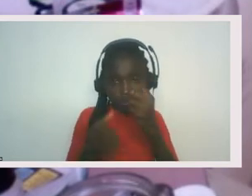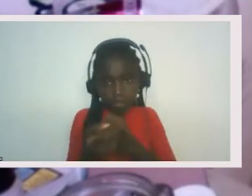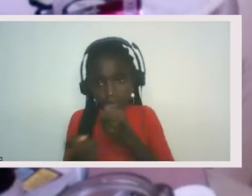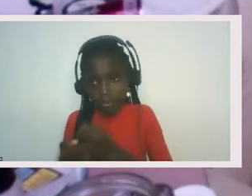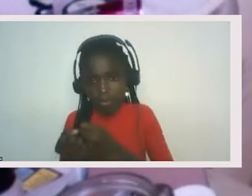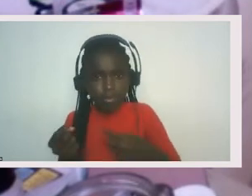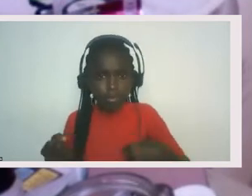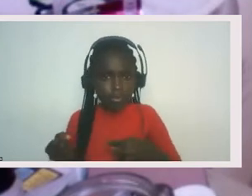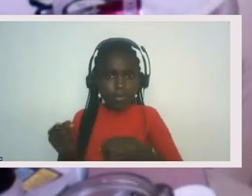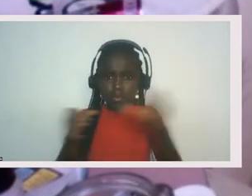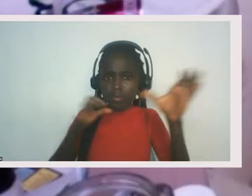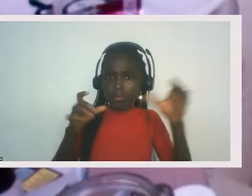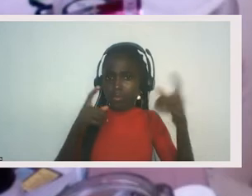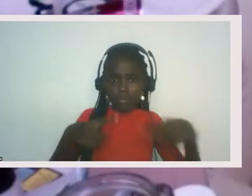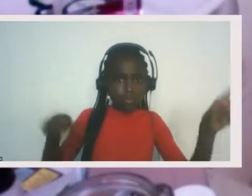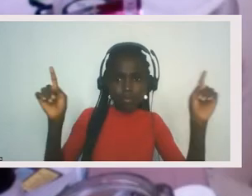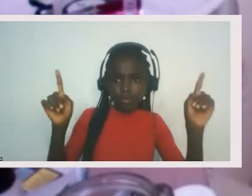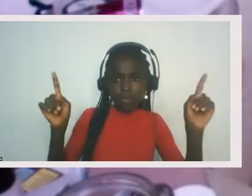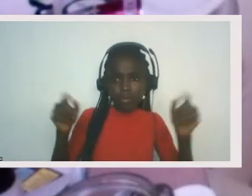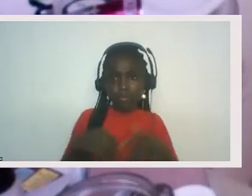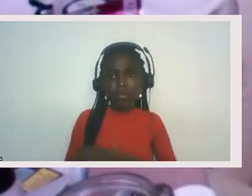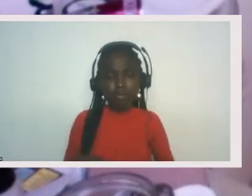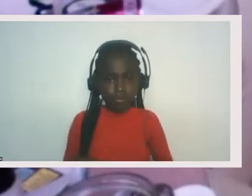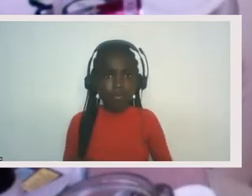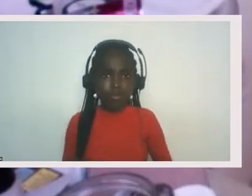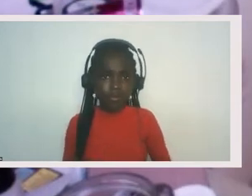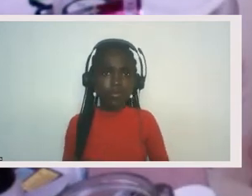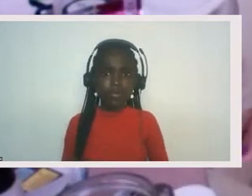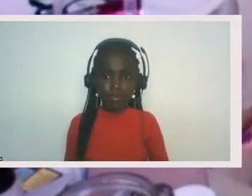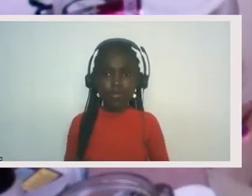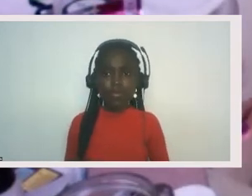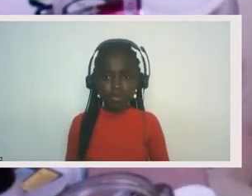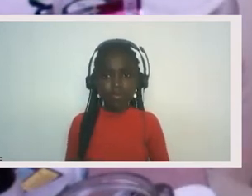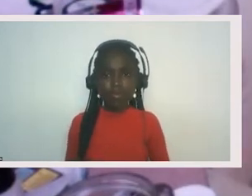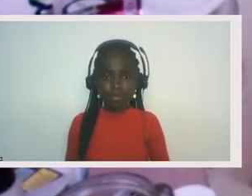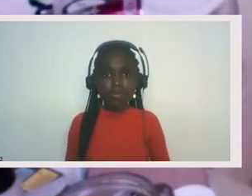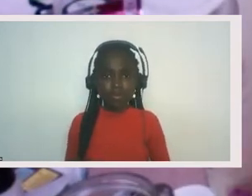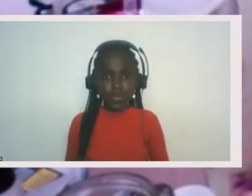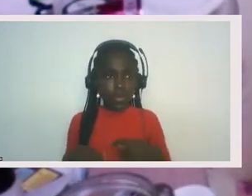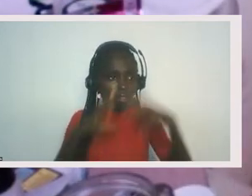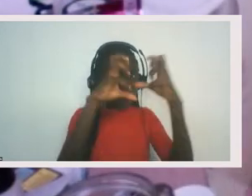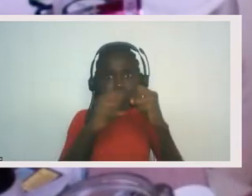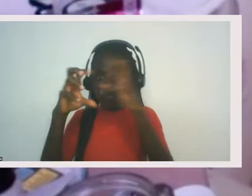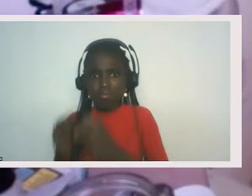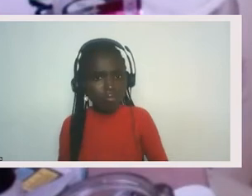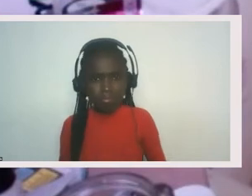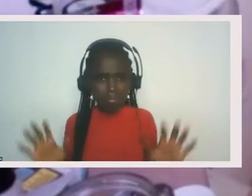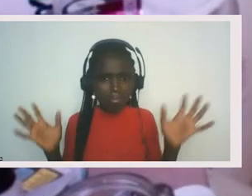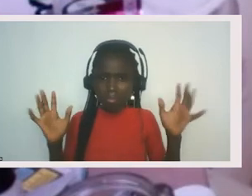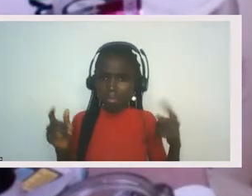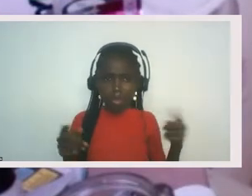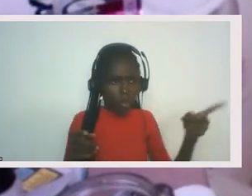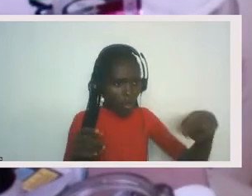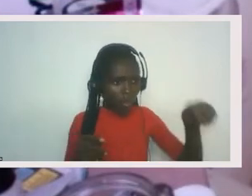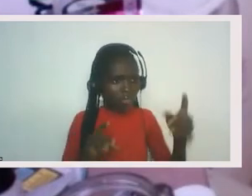without having to quite frankly, like raise everything to the ground, which is kind of the way that colonizers see